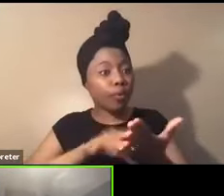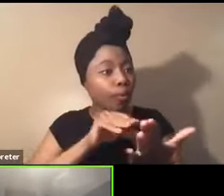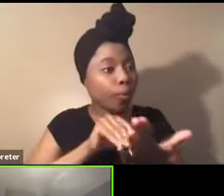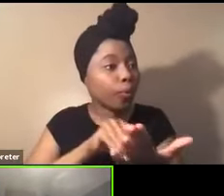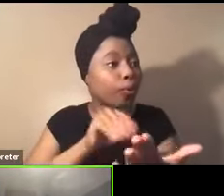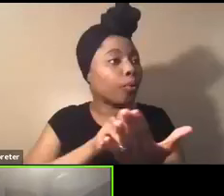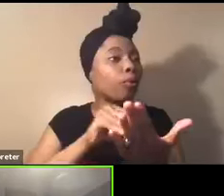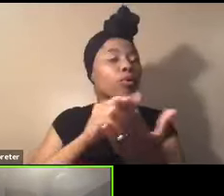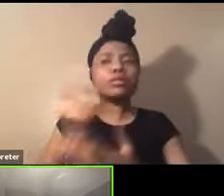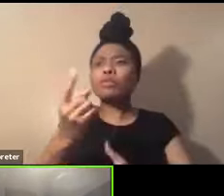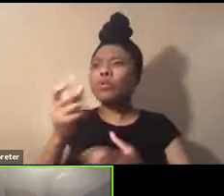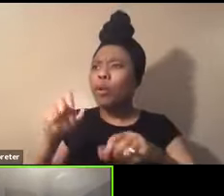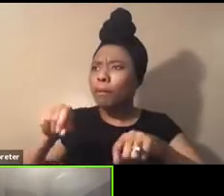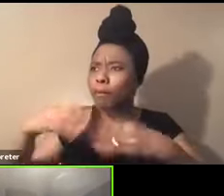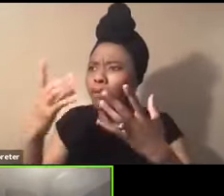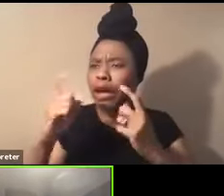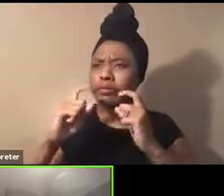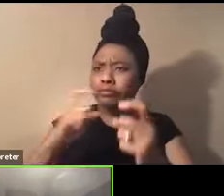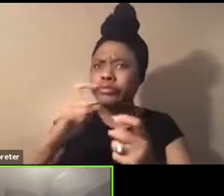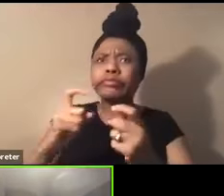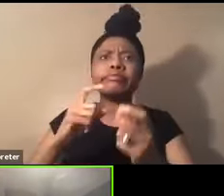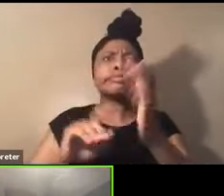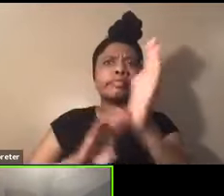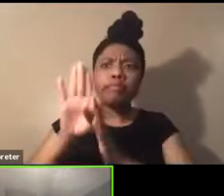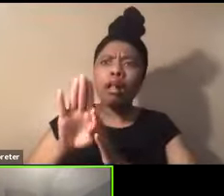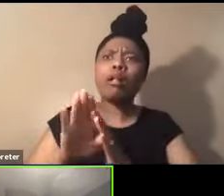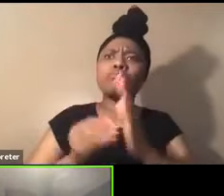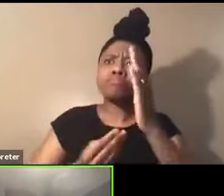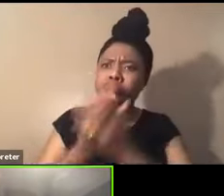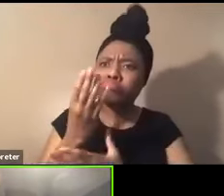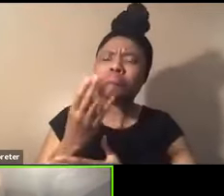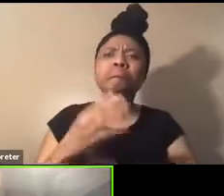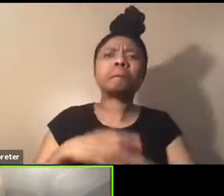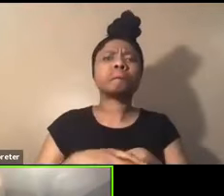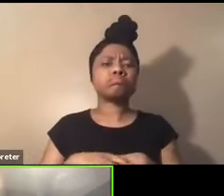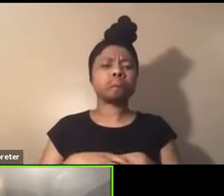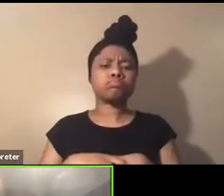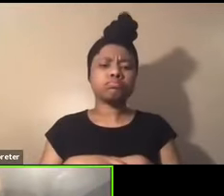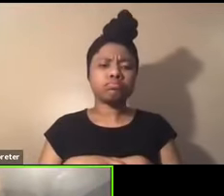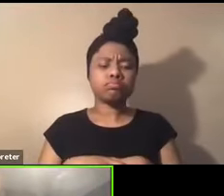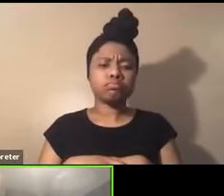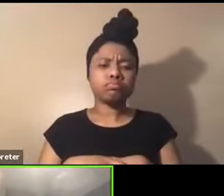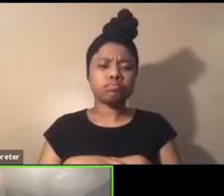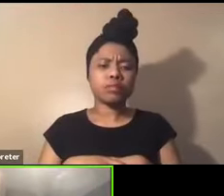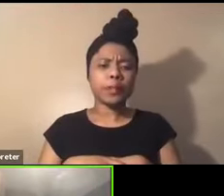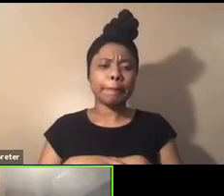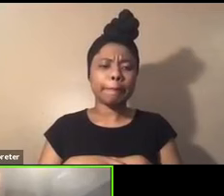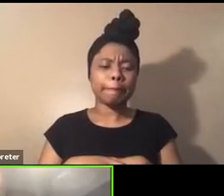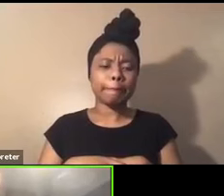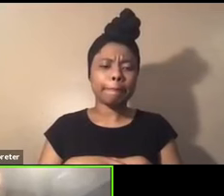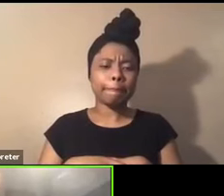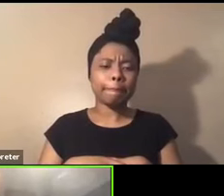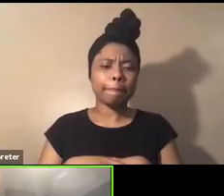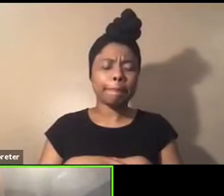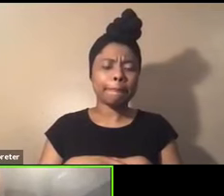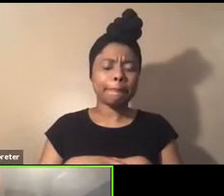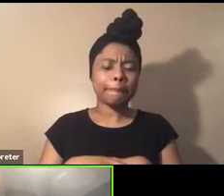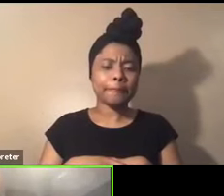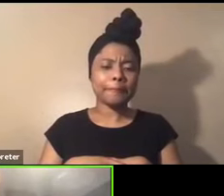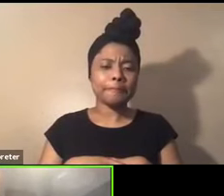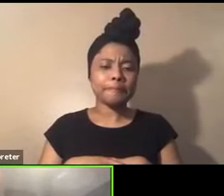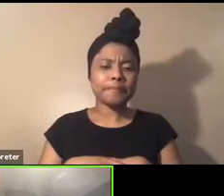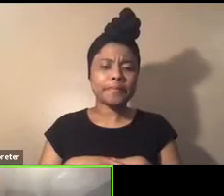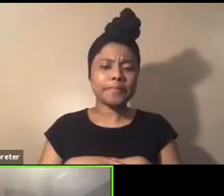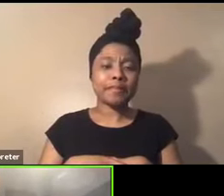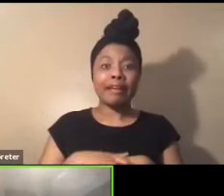that they want to give and grow with. I've always been, you know, the Linas, you know, the